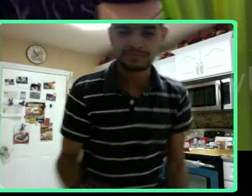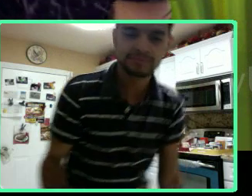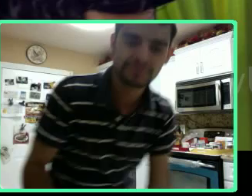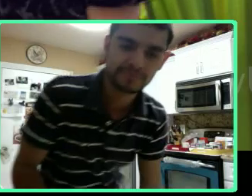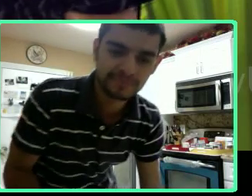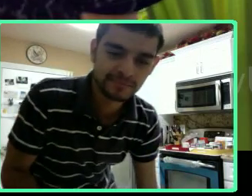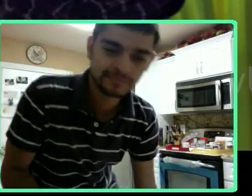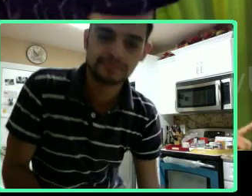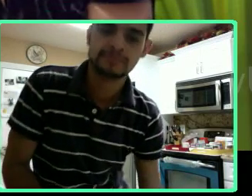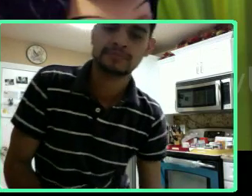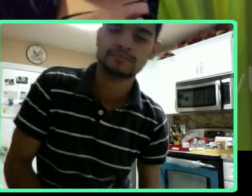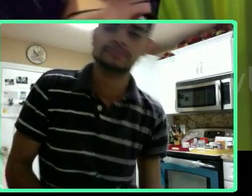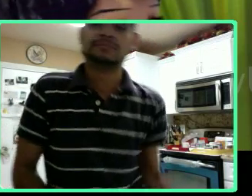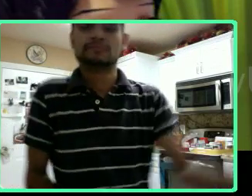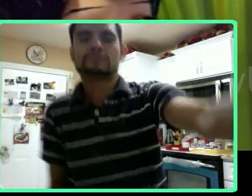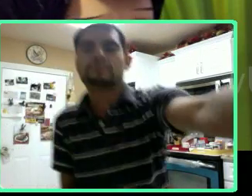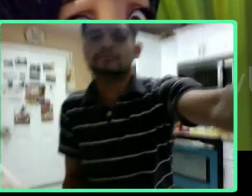to I'd It's called vegetarian and